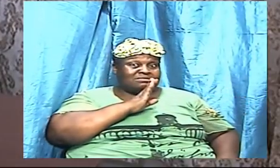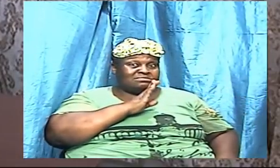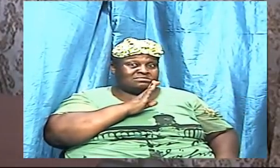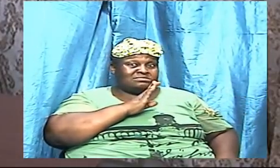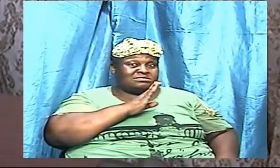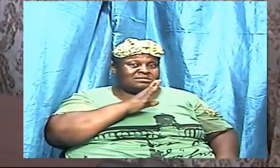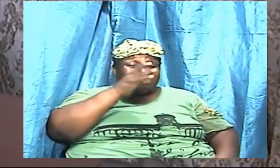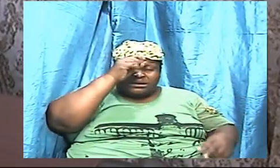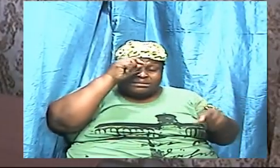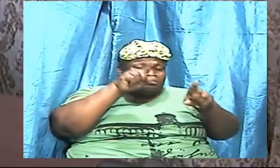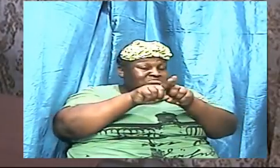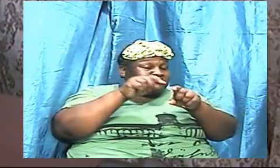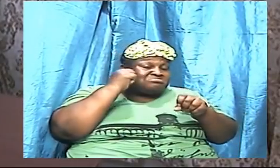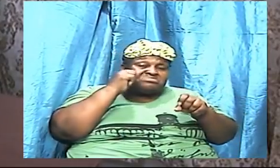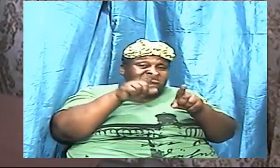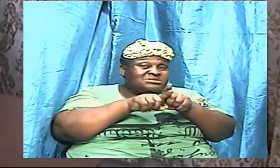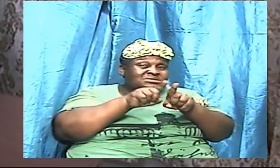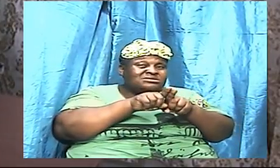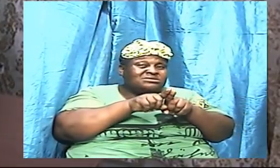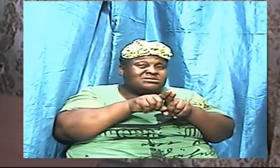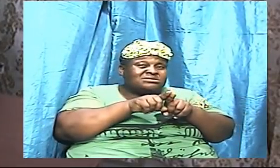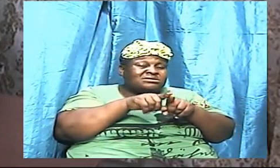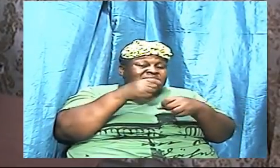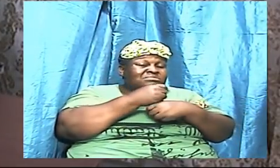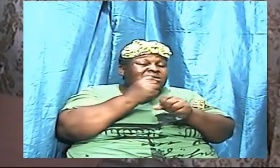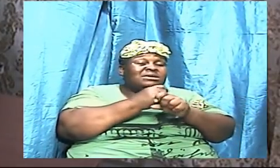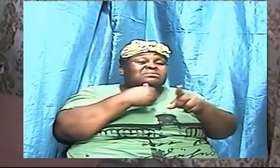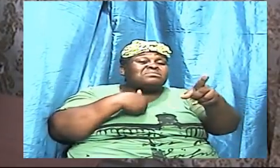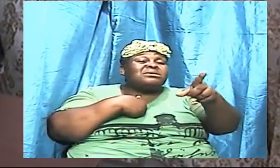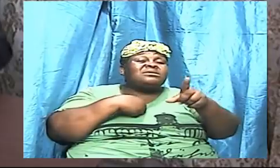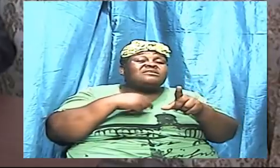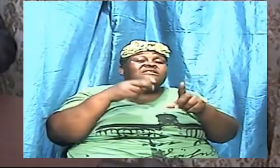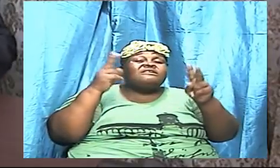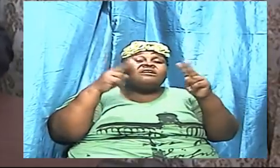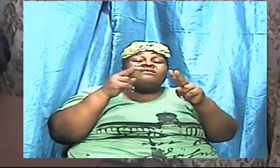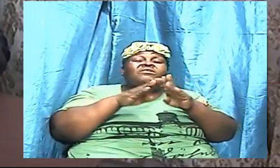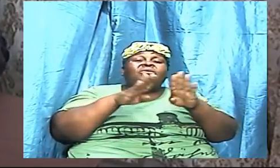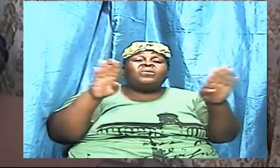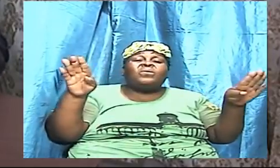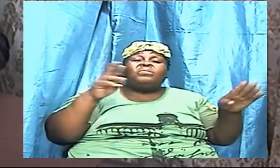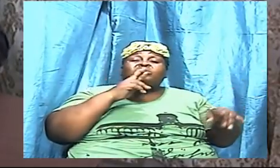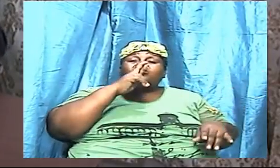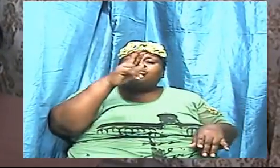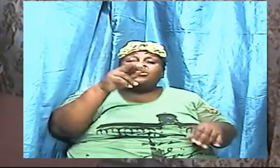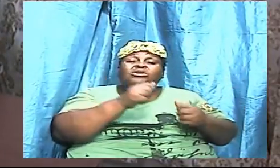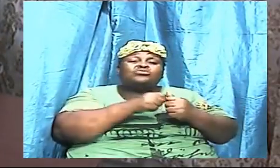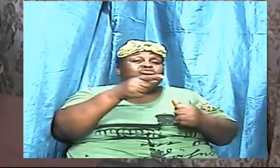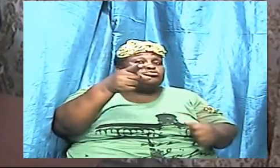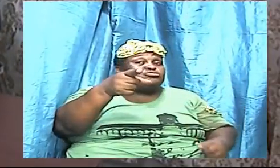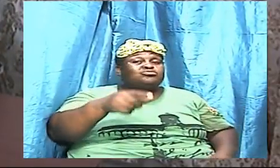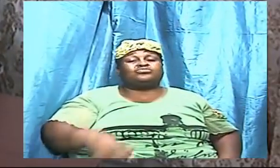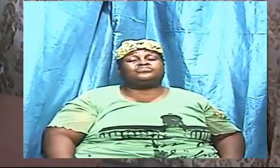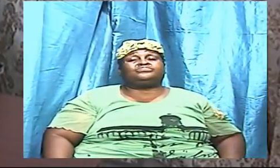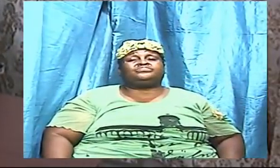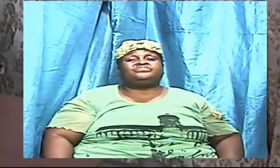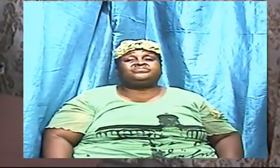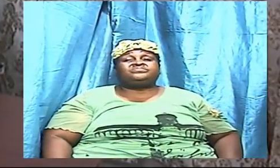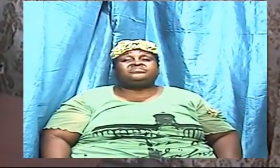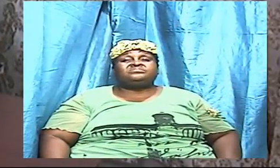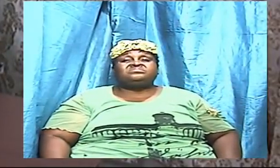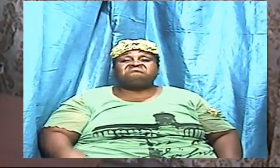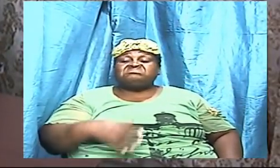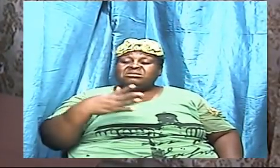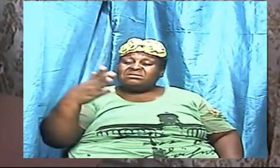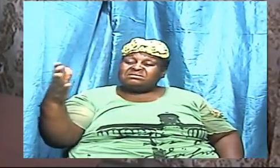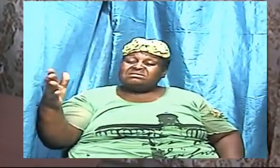let me be very open and very frank and be very real with you the things